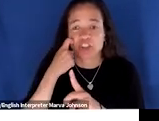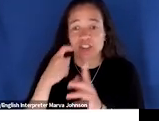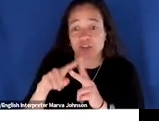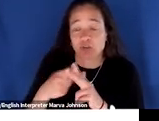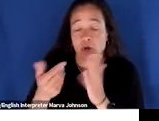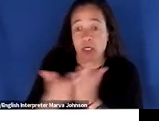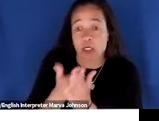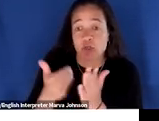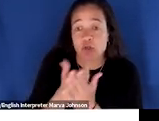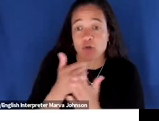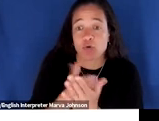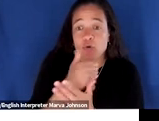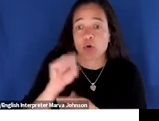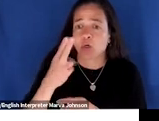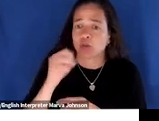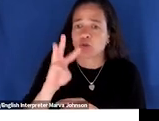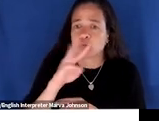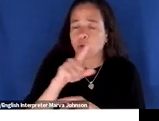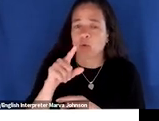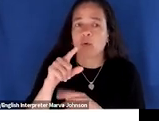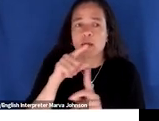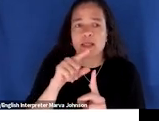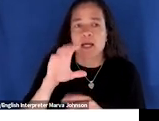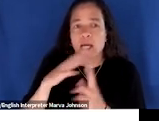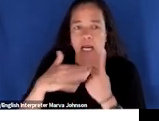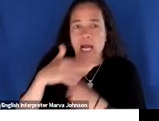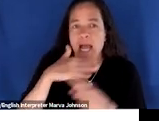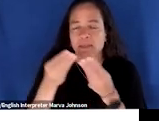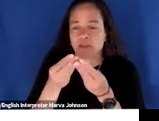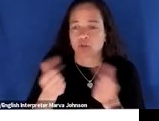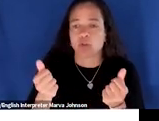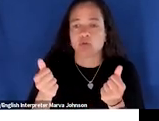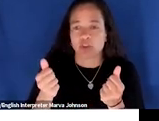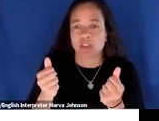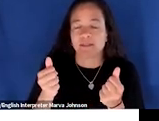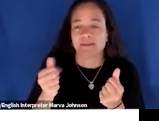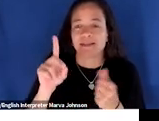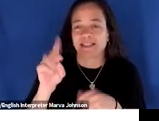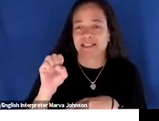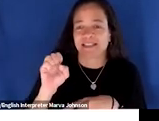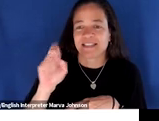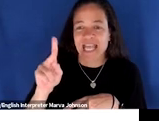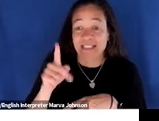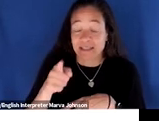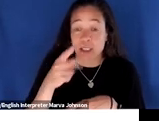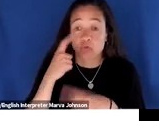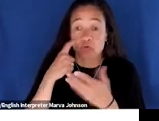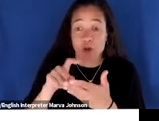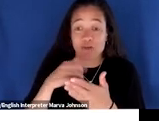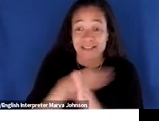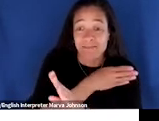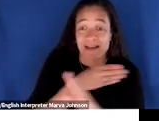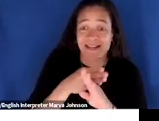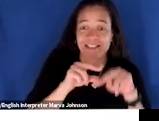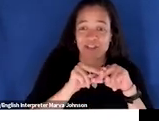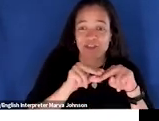uh which is the climate solutions desk and as i you saw in my earlier slides i'm you know i'm always wary of